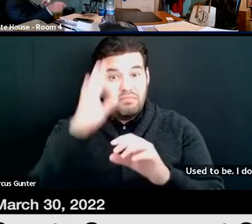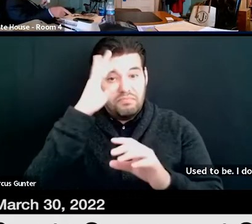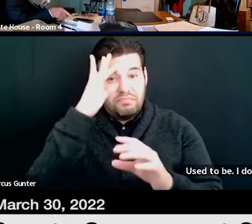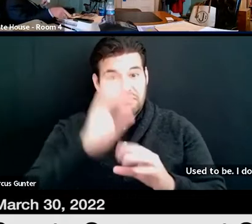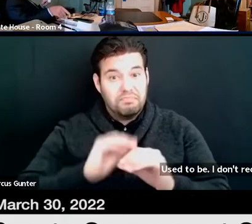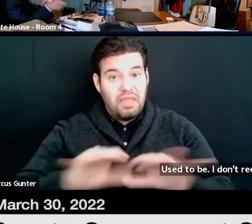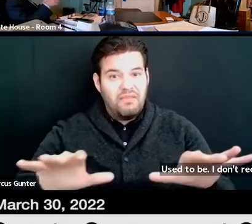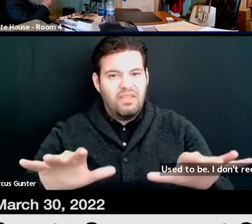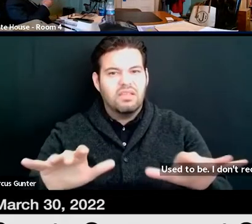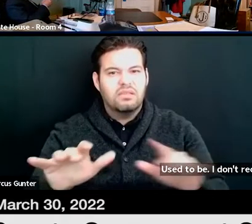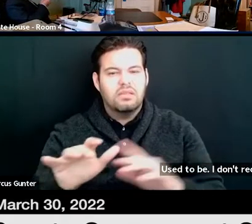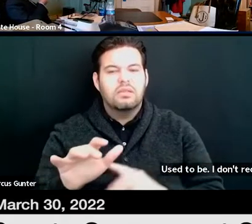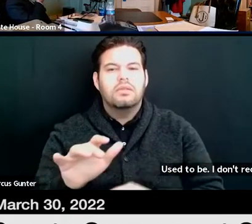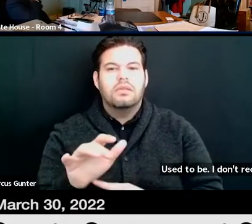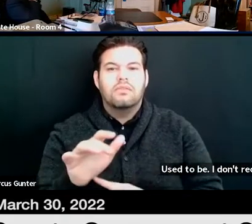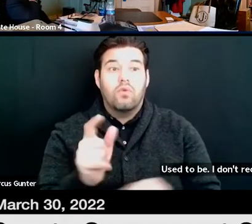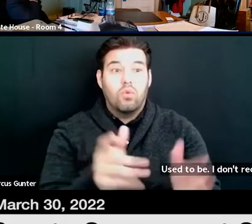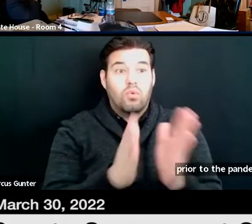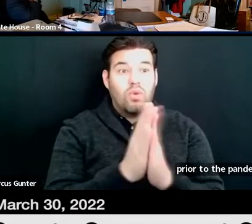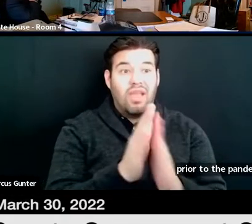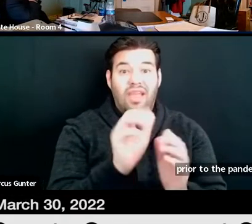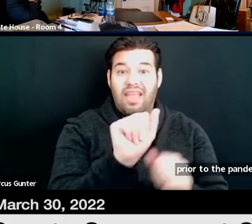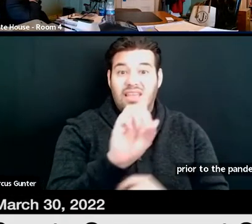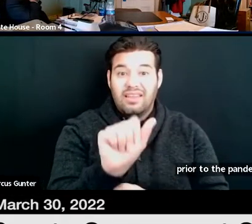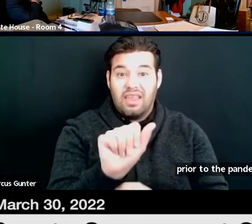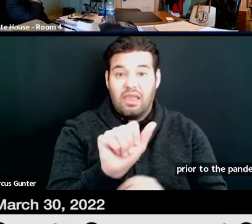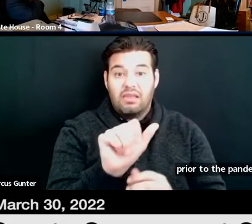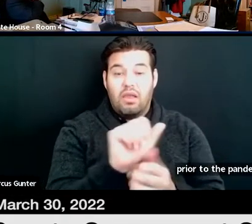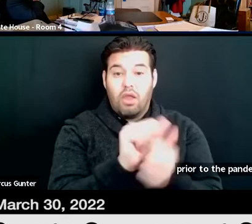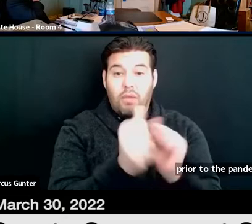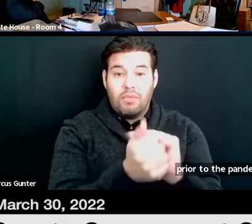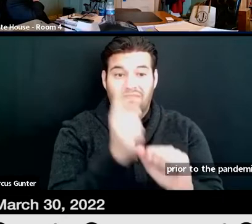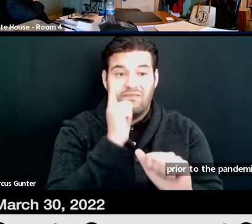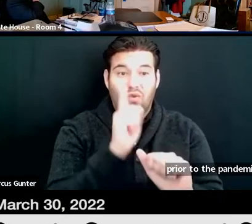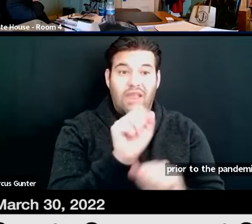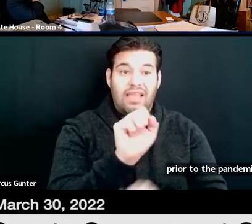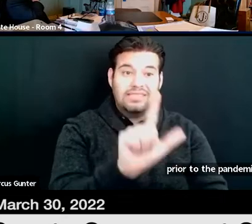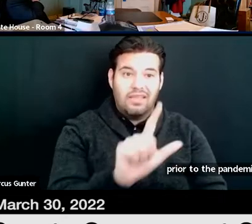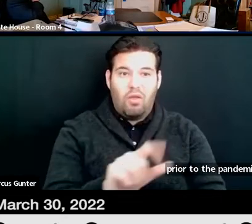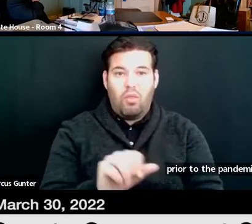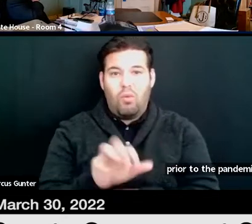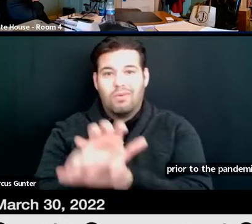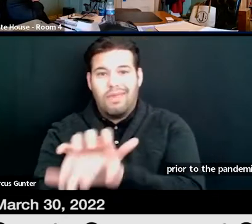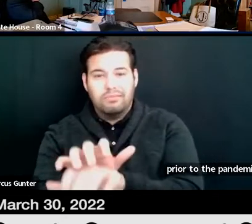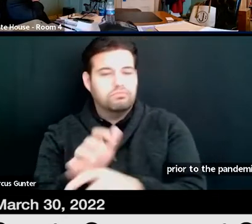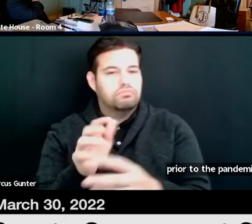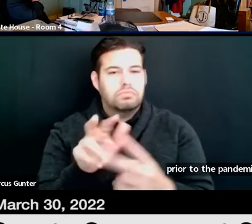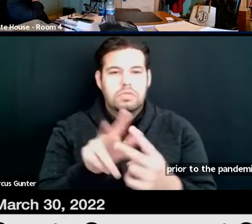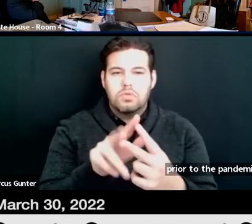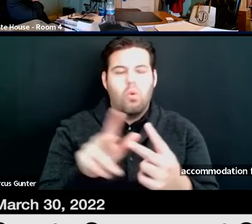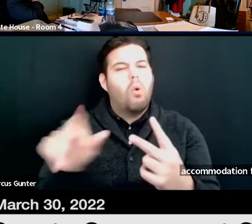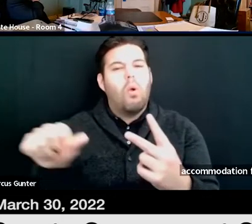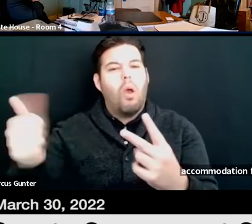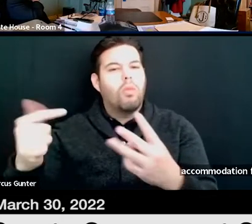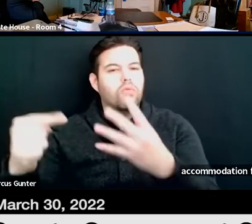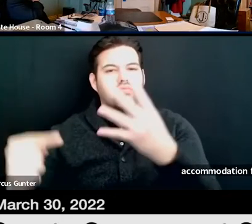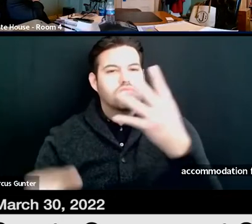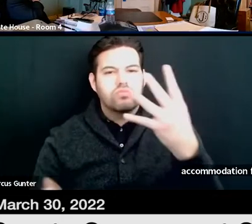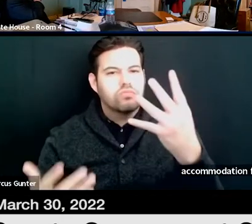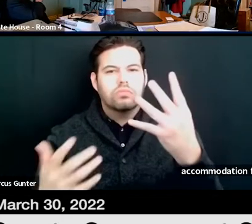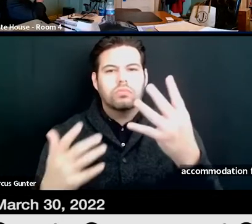requesting an ADA accommodation for ASL or CART services or other similar